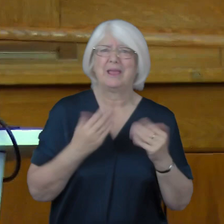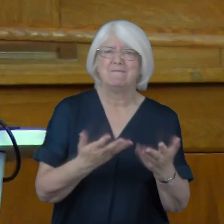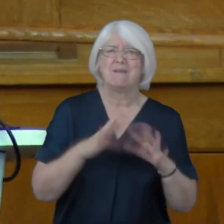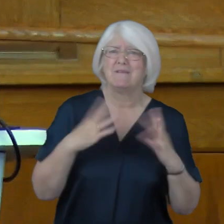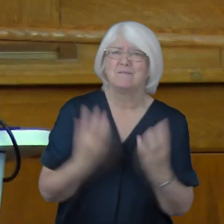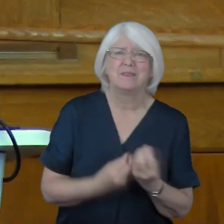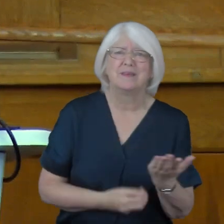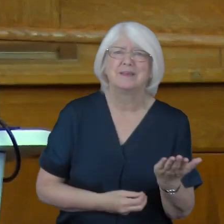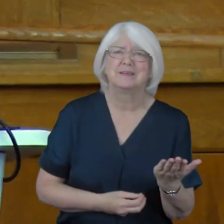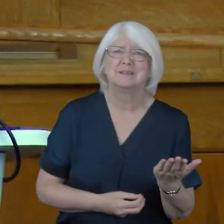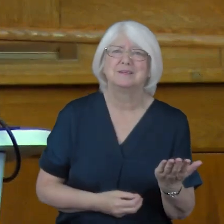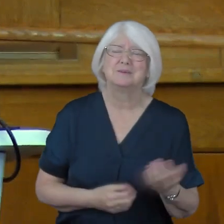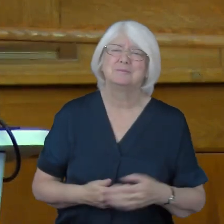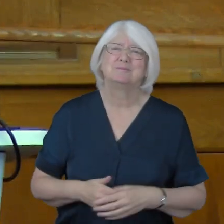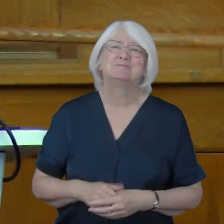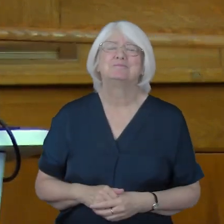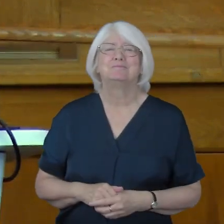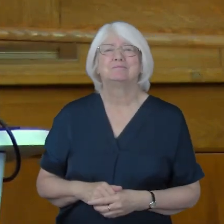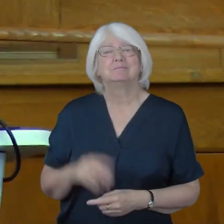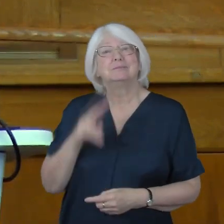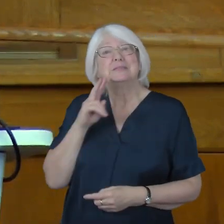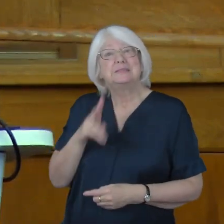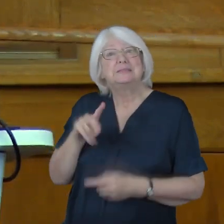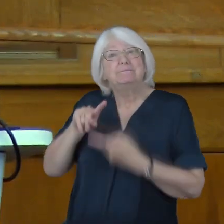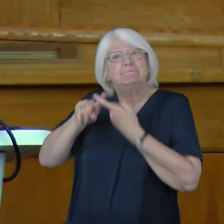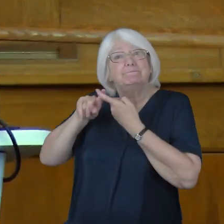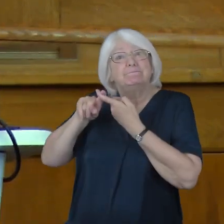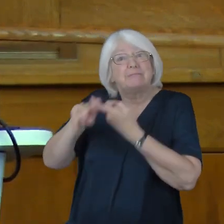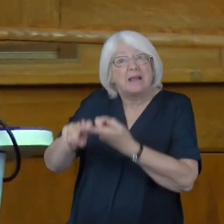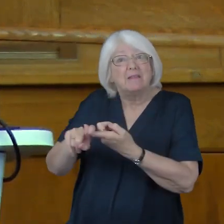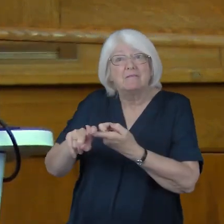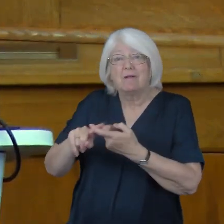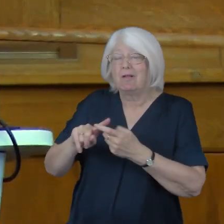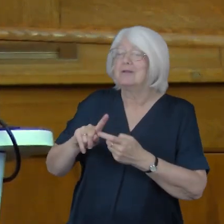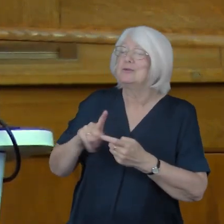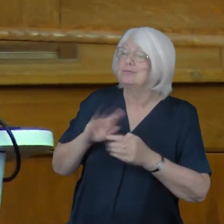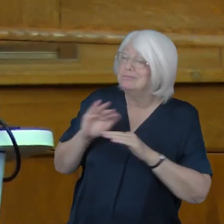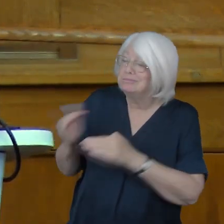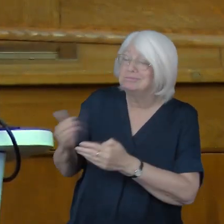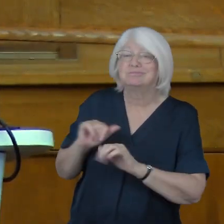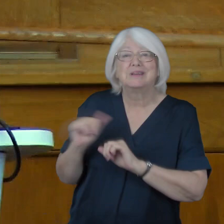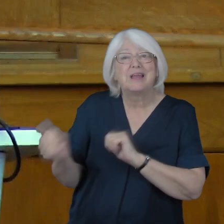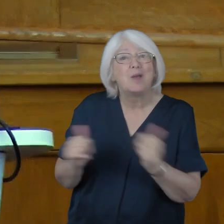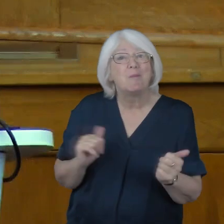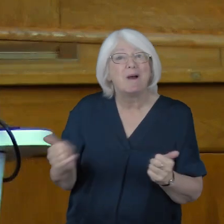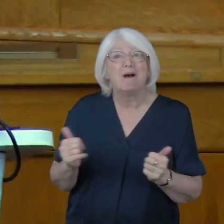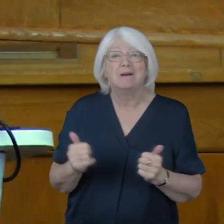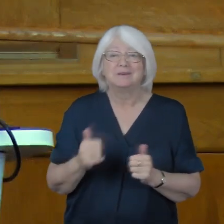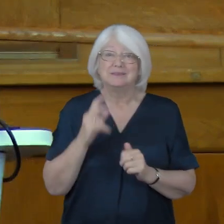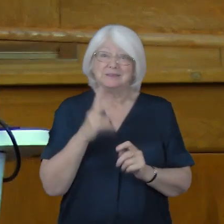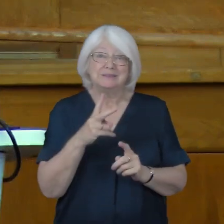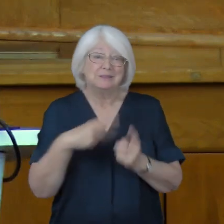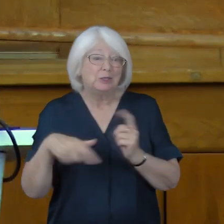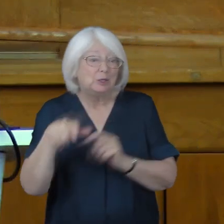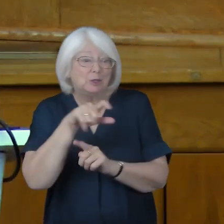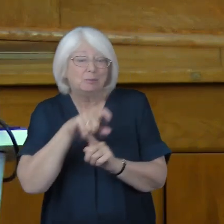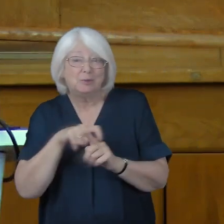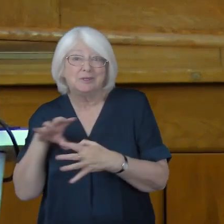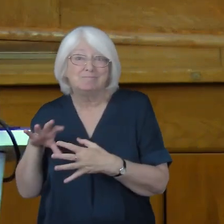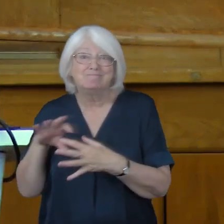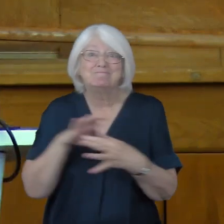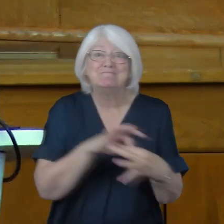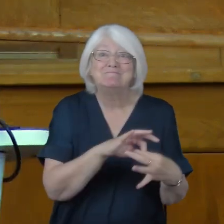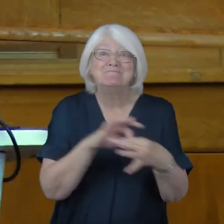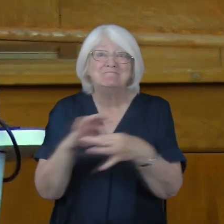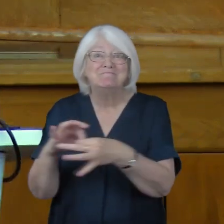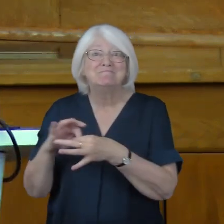We see faithfulness to neighbour. We see communities pulling together for the common